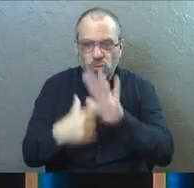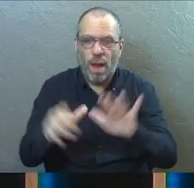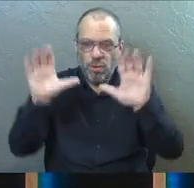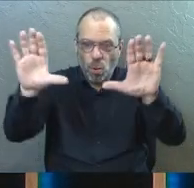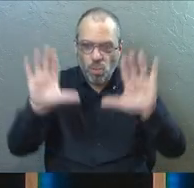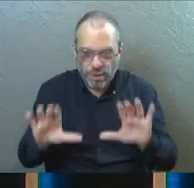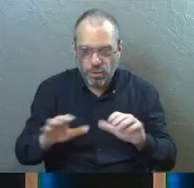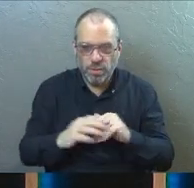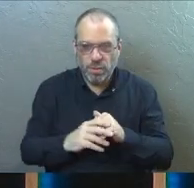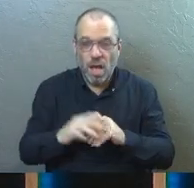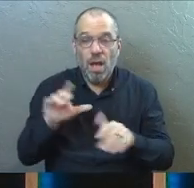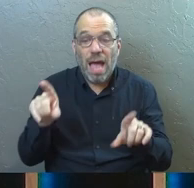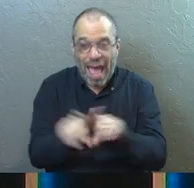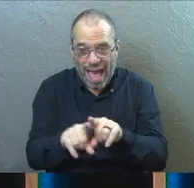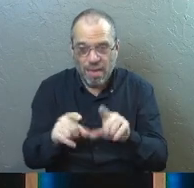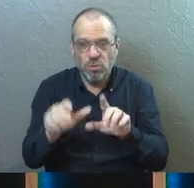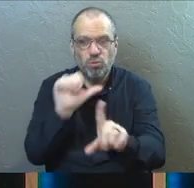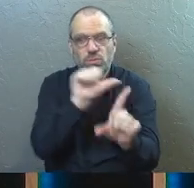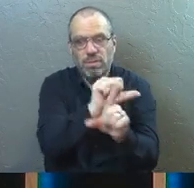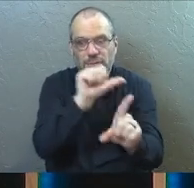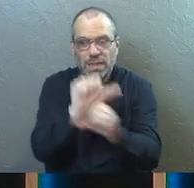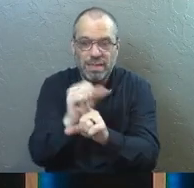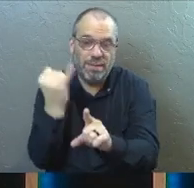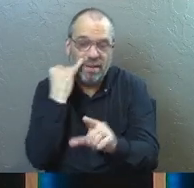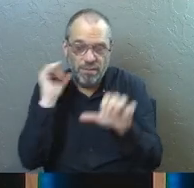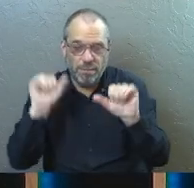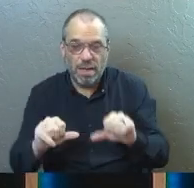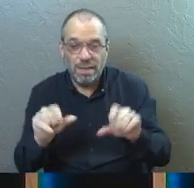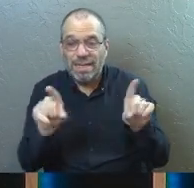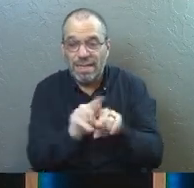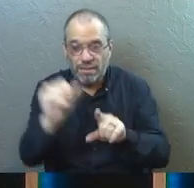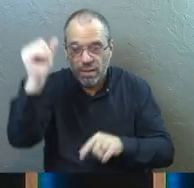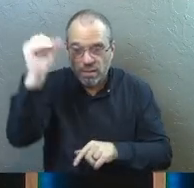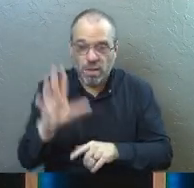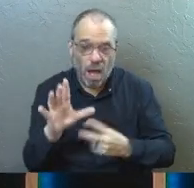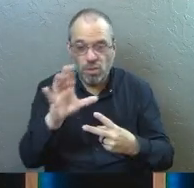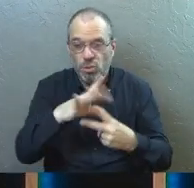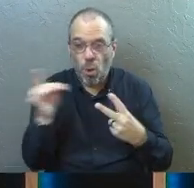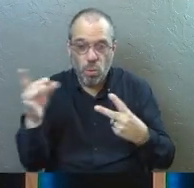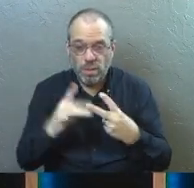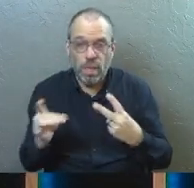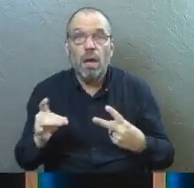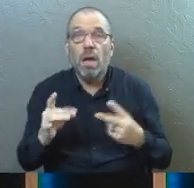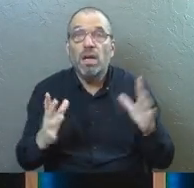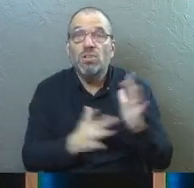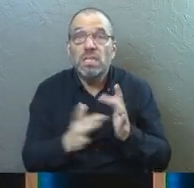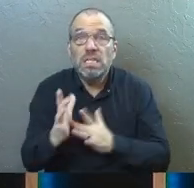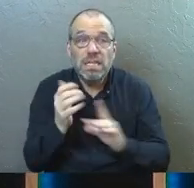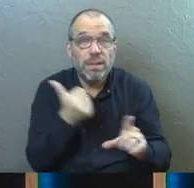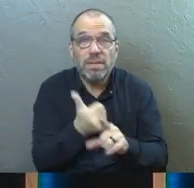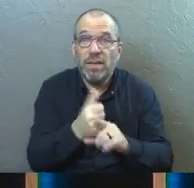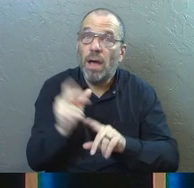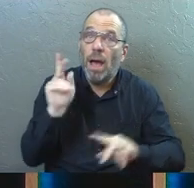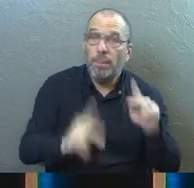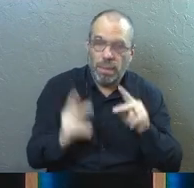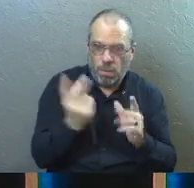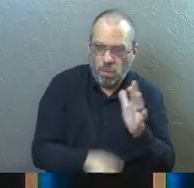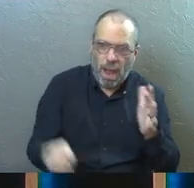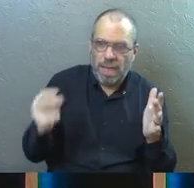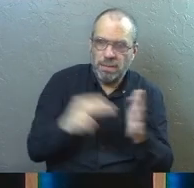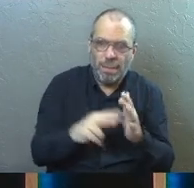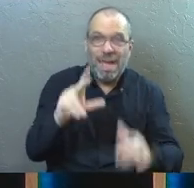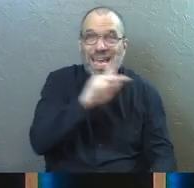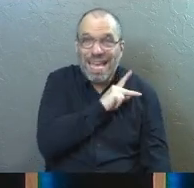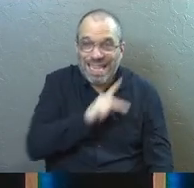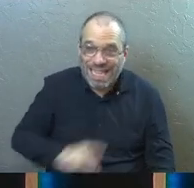signs and wonders so as to deceive, if possible, even God's chosen ones. Jesus himself says people will rise up